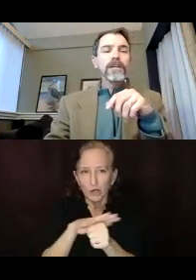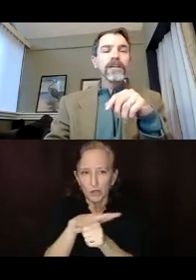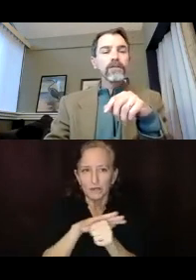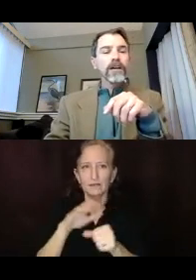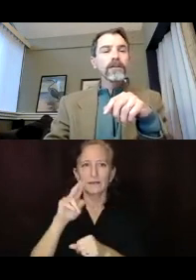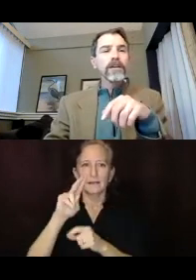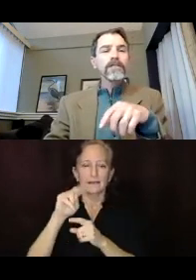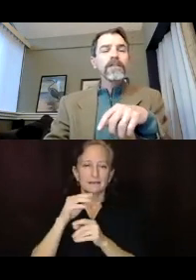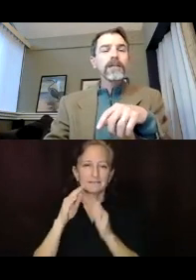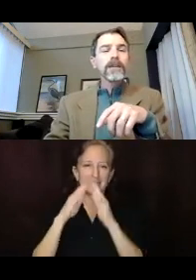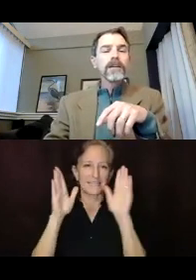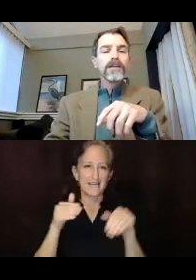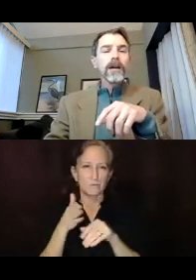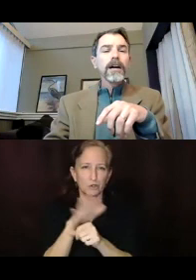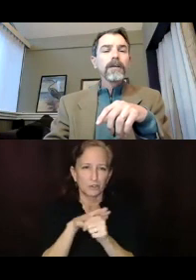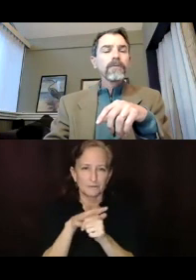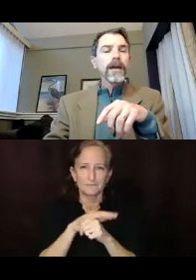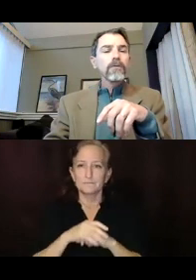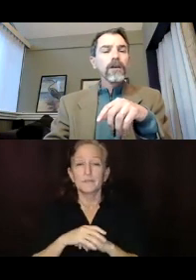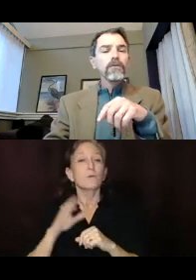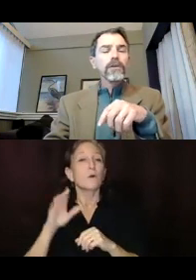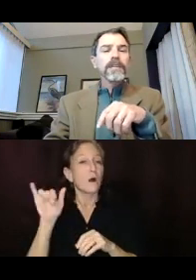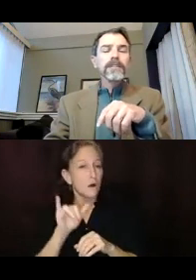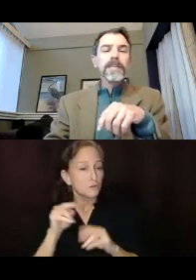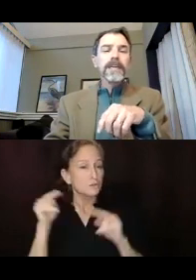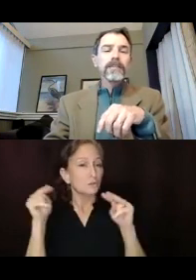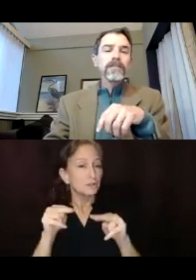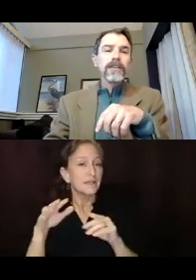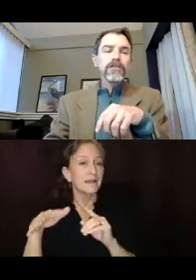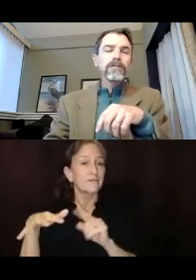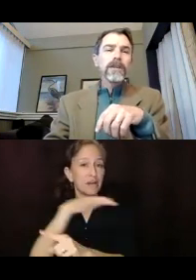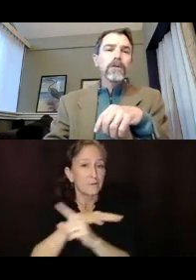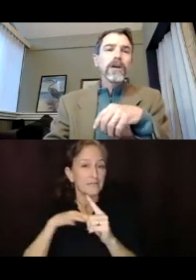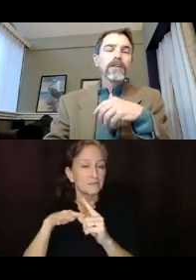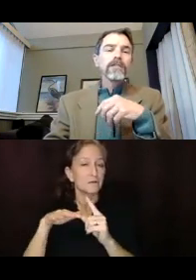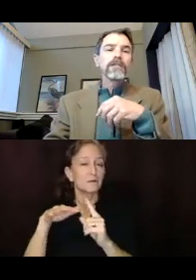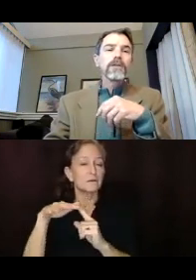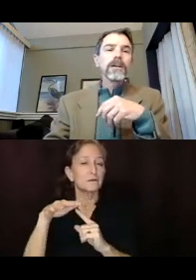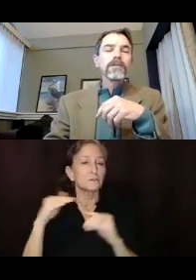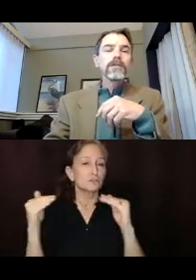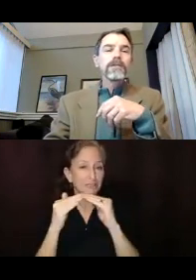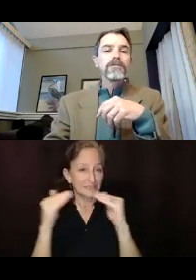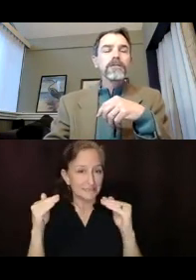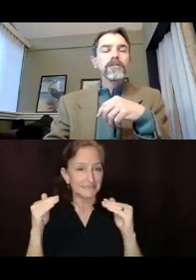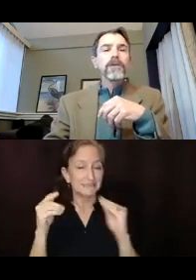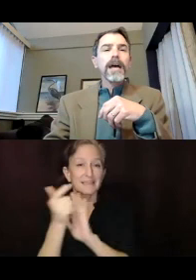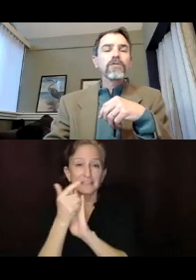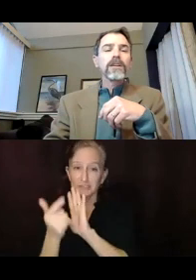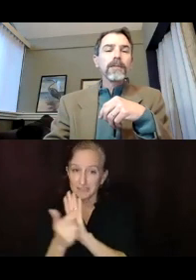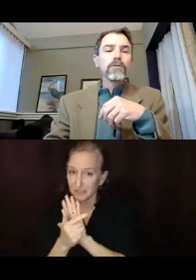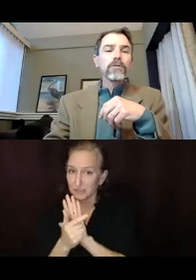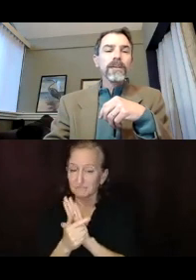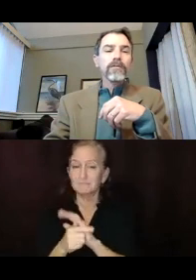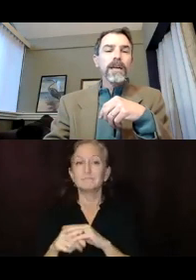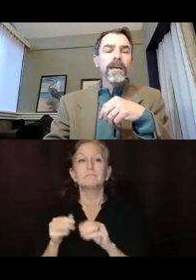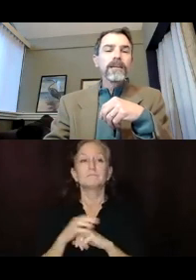also working on environmental justice element. Um, that was also related to state legislation that required us to do, uh, to do a hazards and